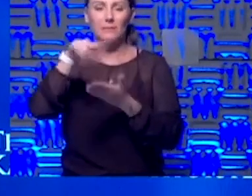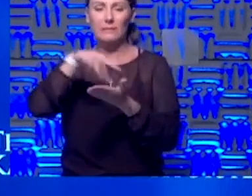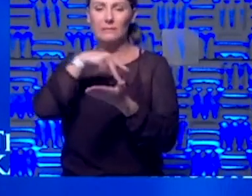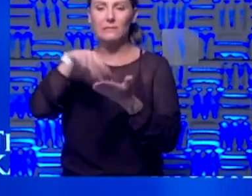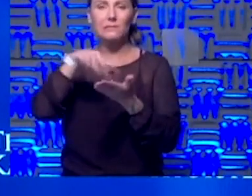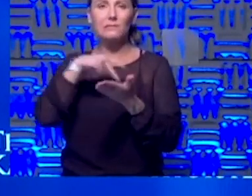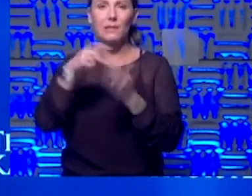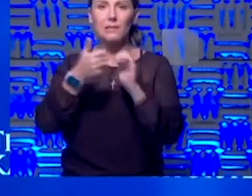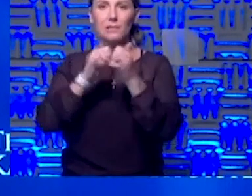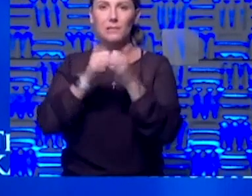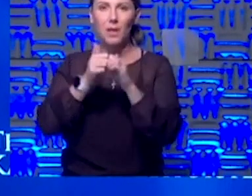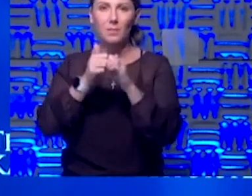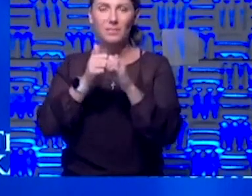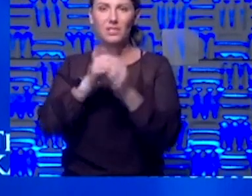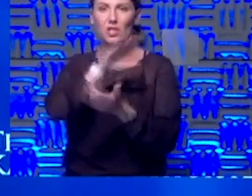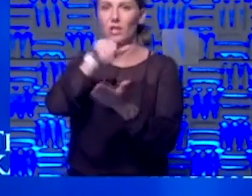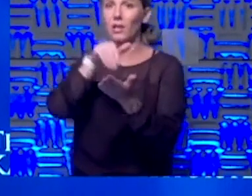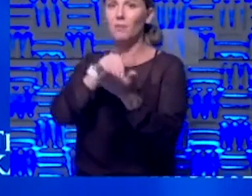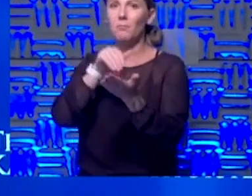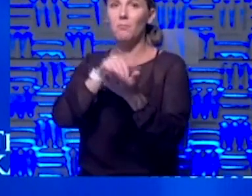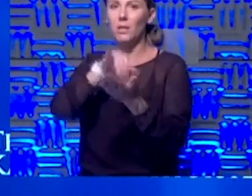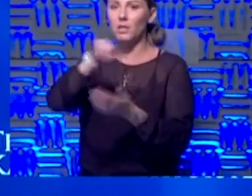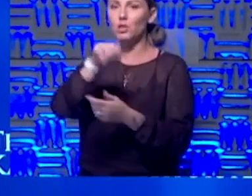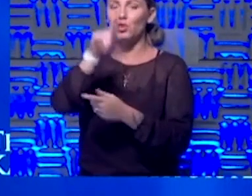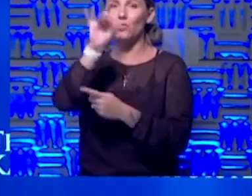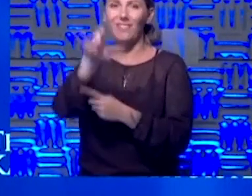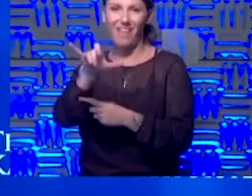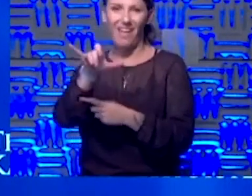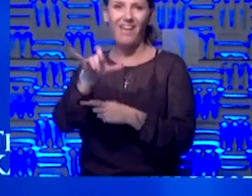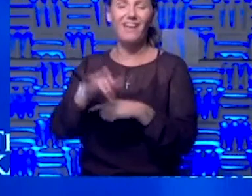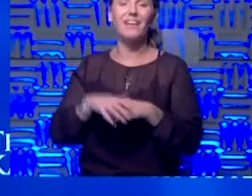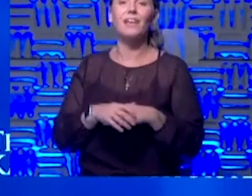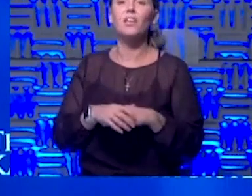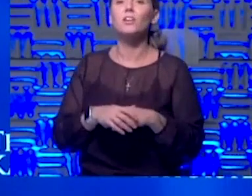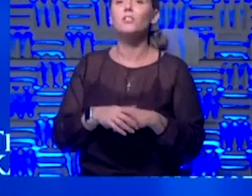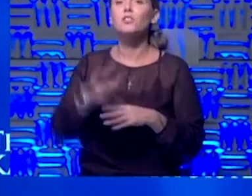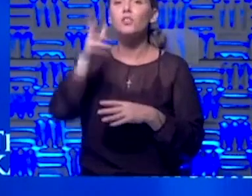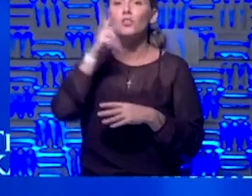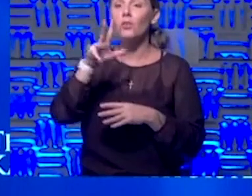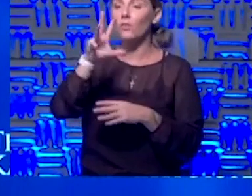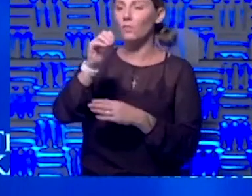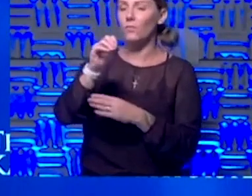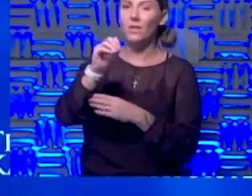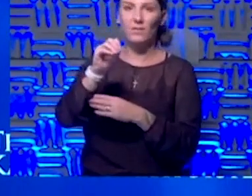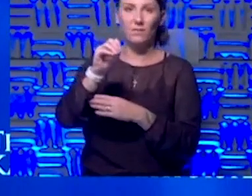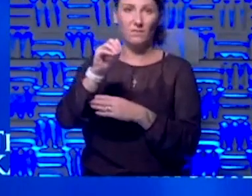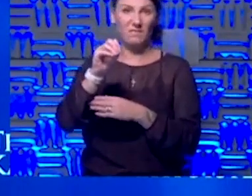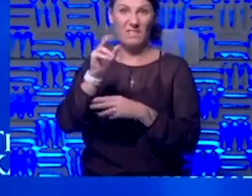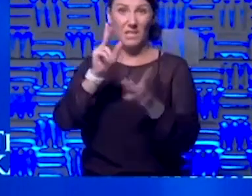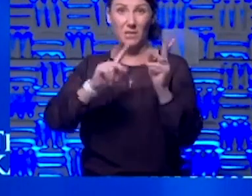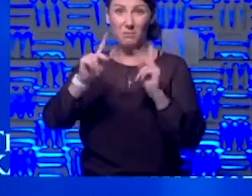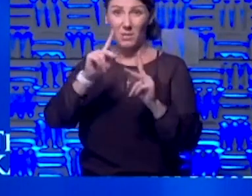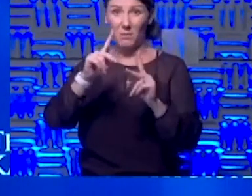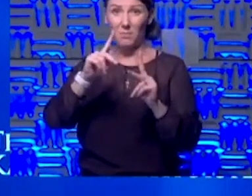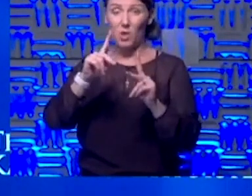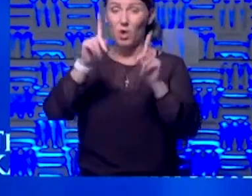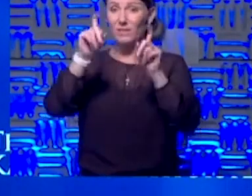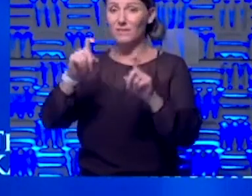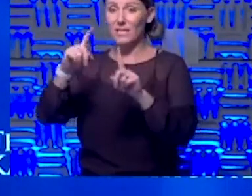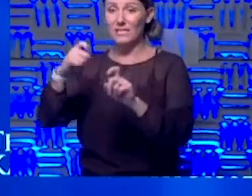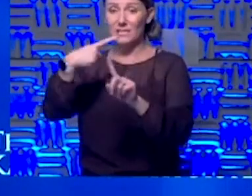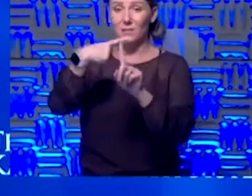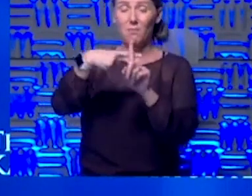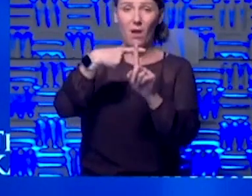Park Convention Center in mid-July. She's hearing that 50-plus people tested positive, but they have not yet been contacted